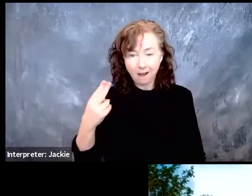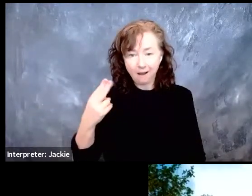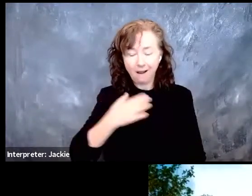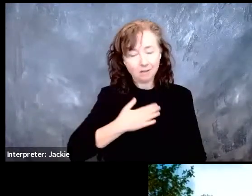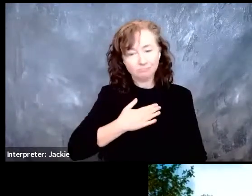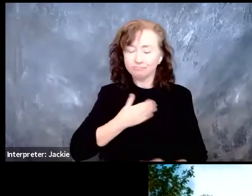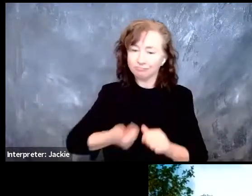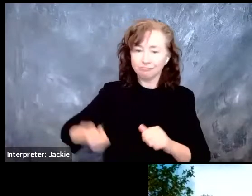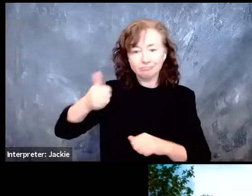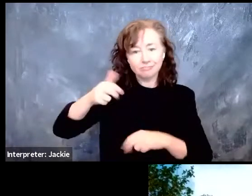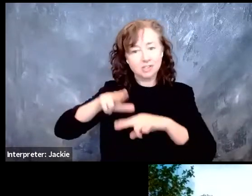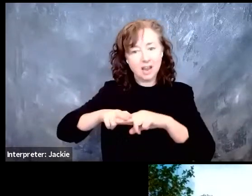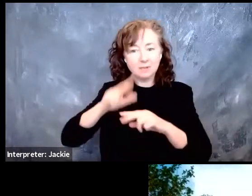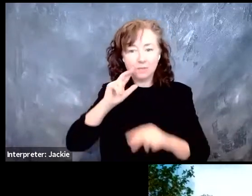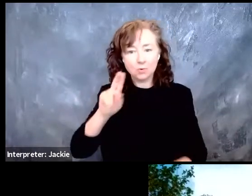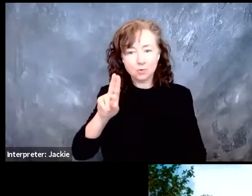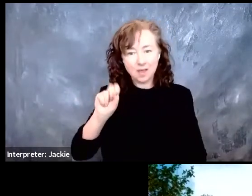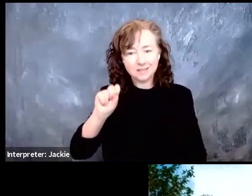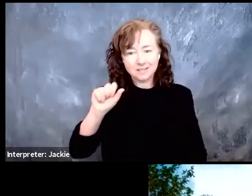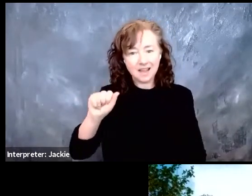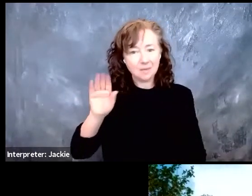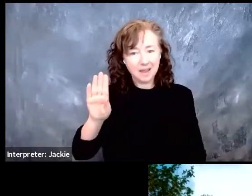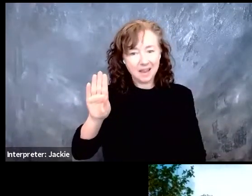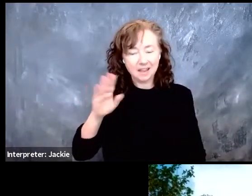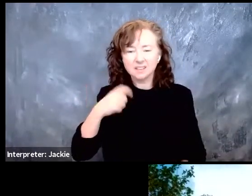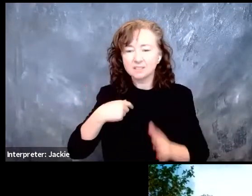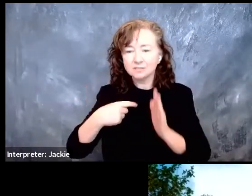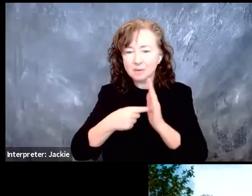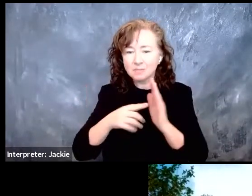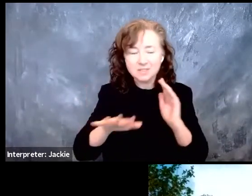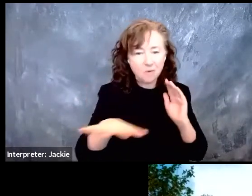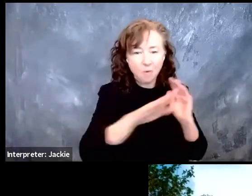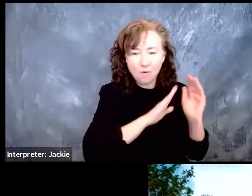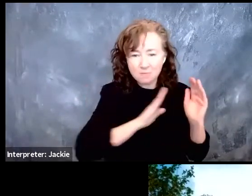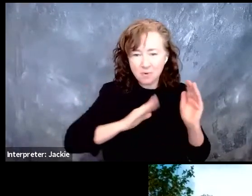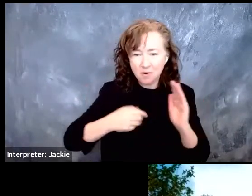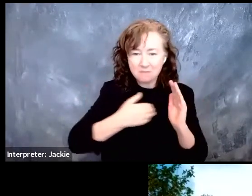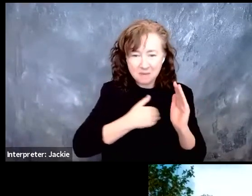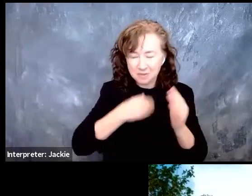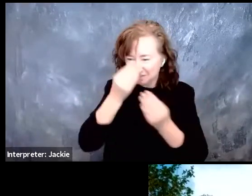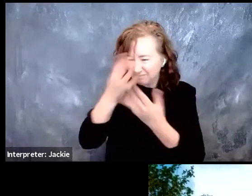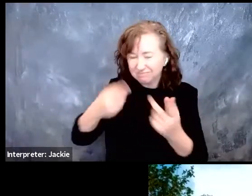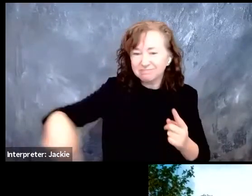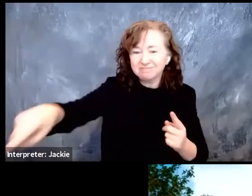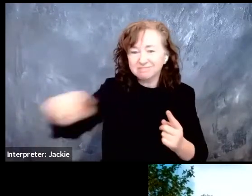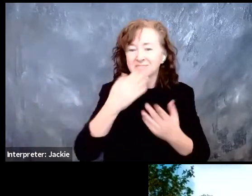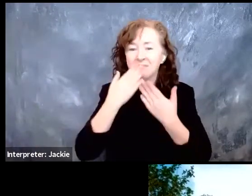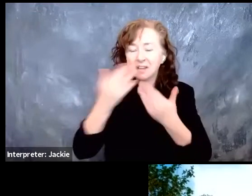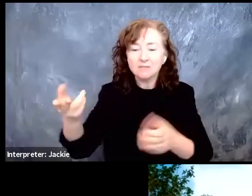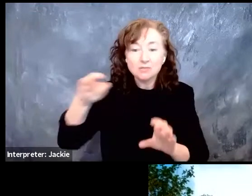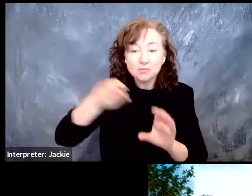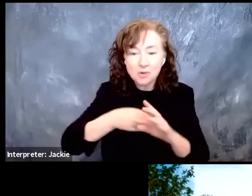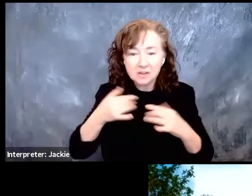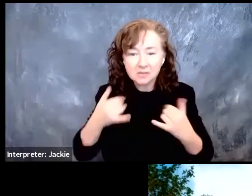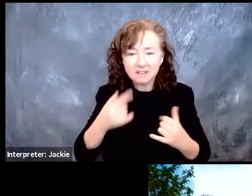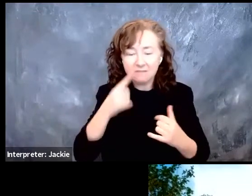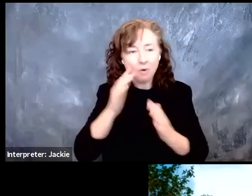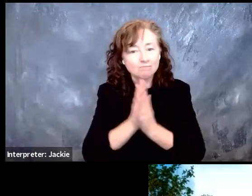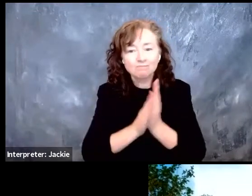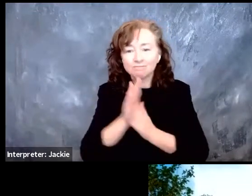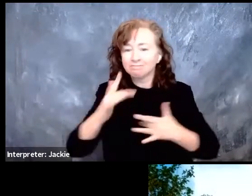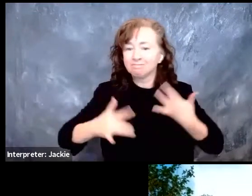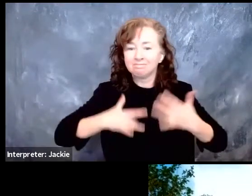And on behalf of all of our board members, we appreciate each and every one of you joining us today for what we hope will be a very exciting